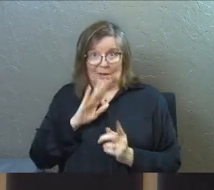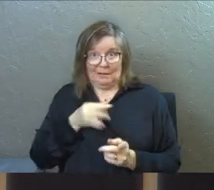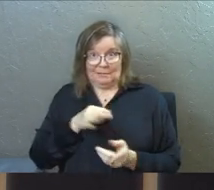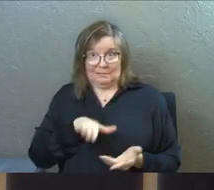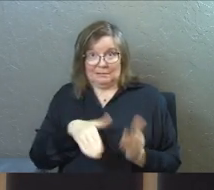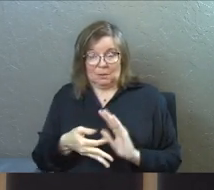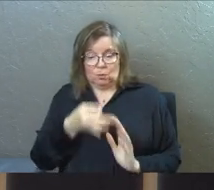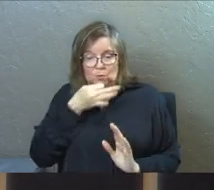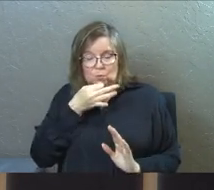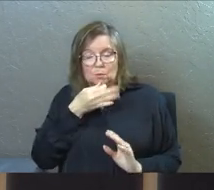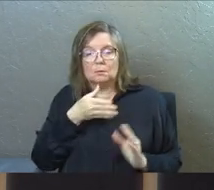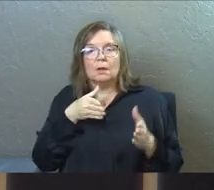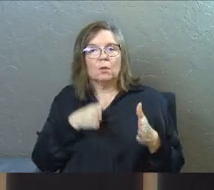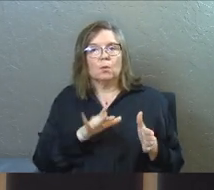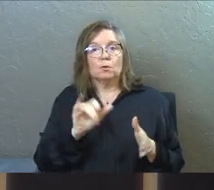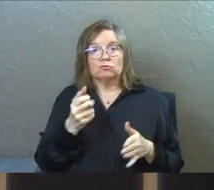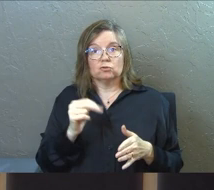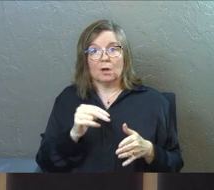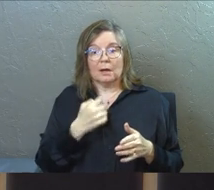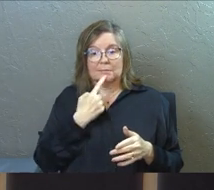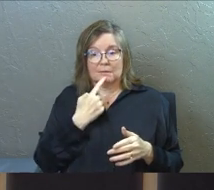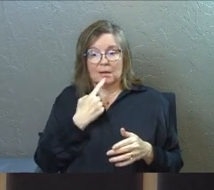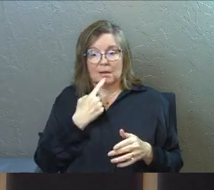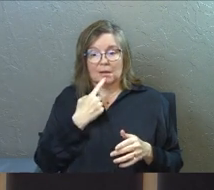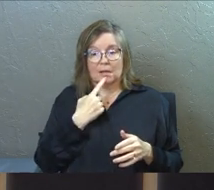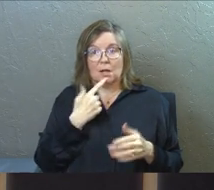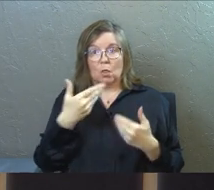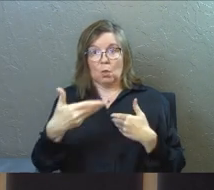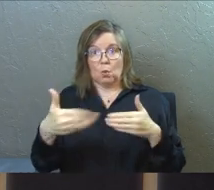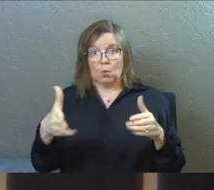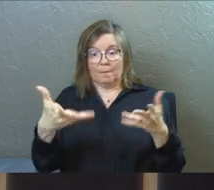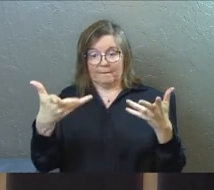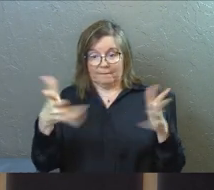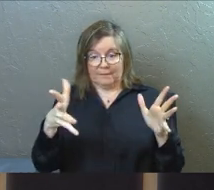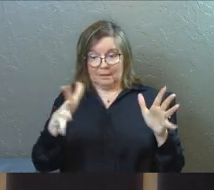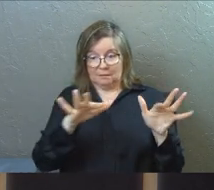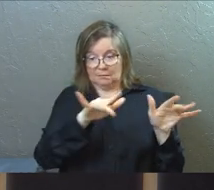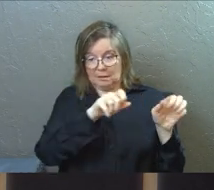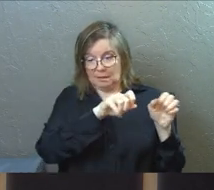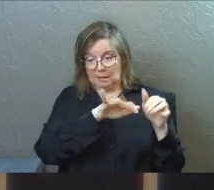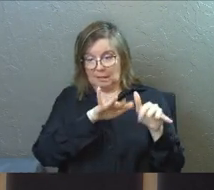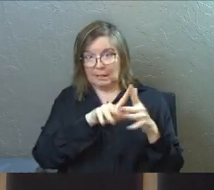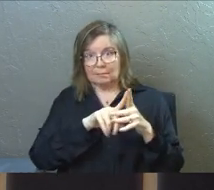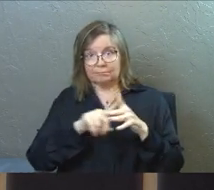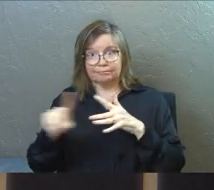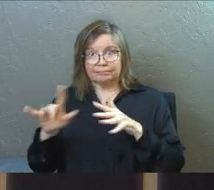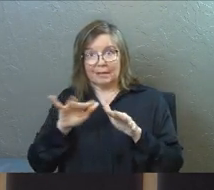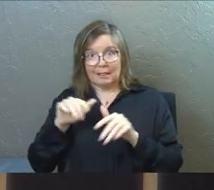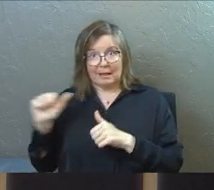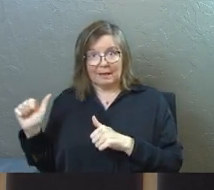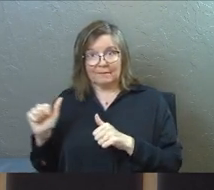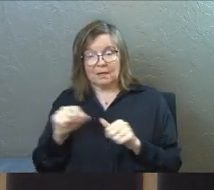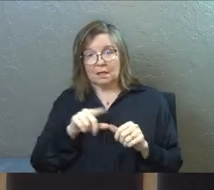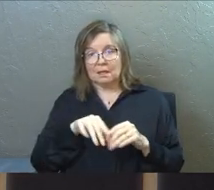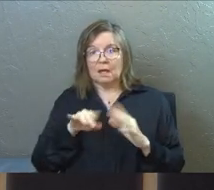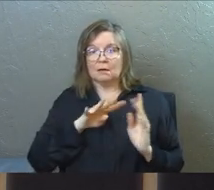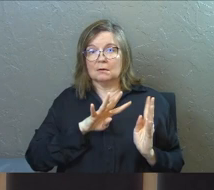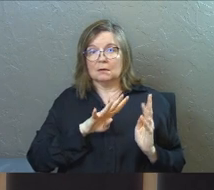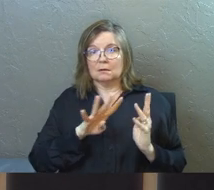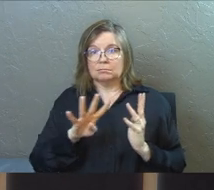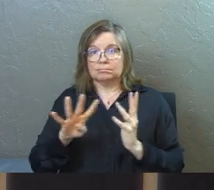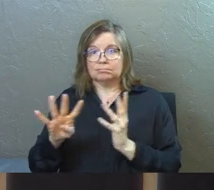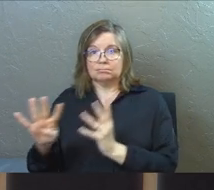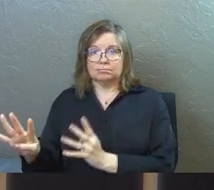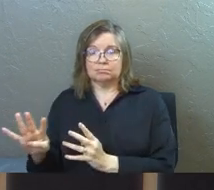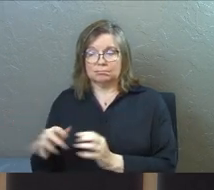the text goes in John is they leave the upper room where the last supper took place, and they take this walk, and the